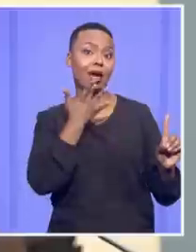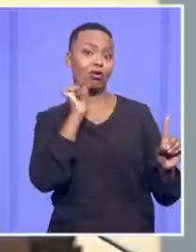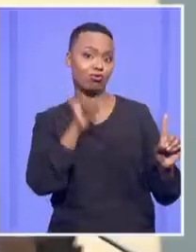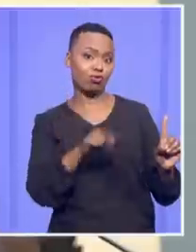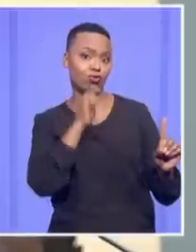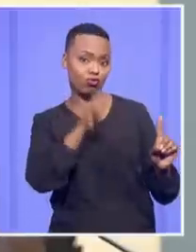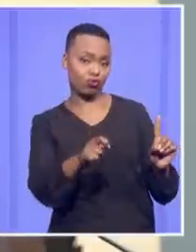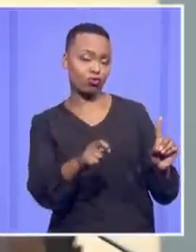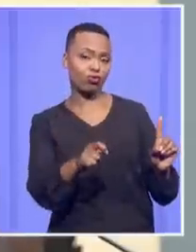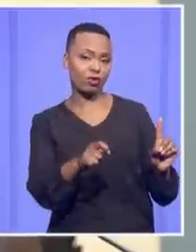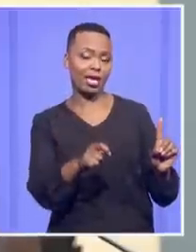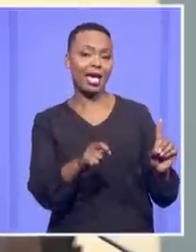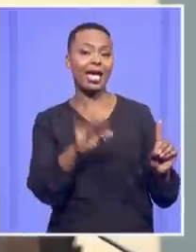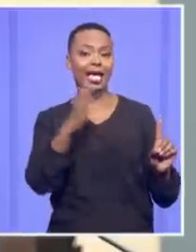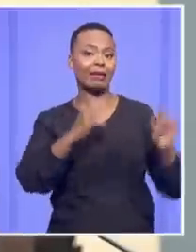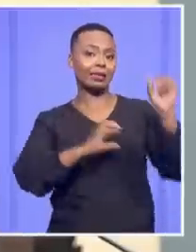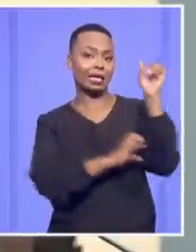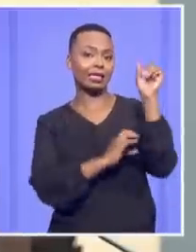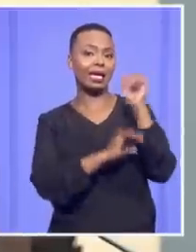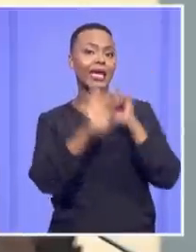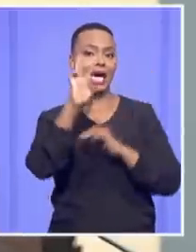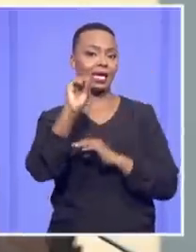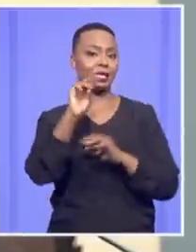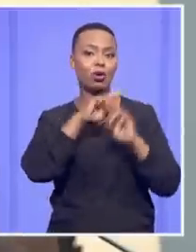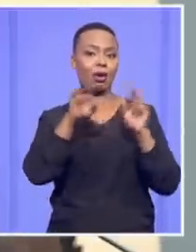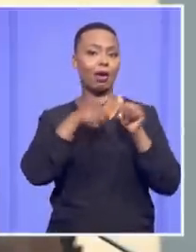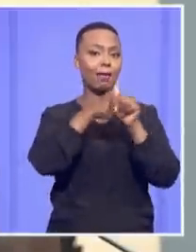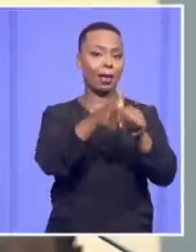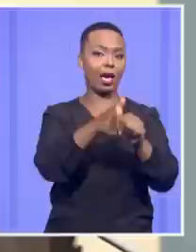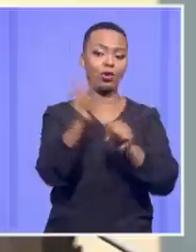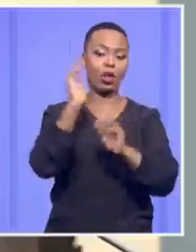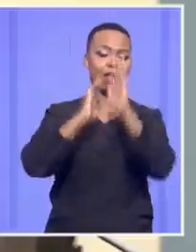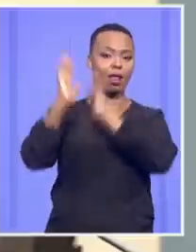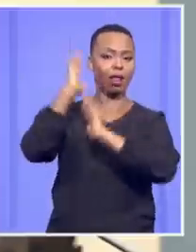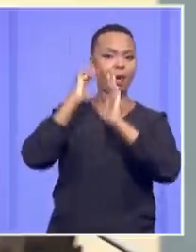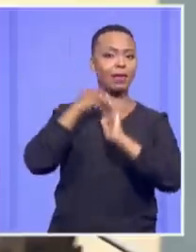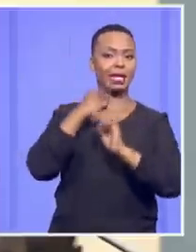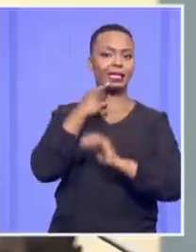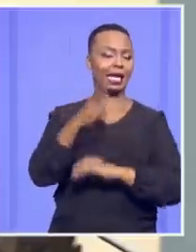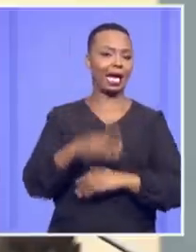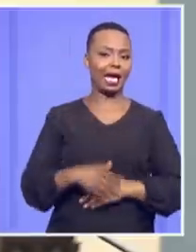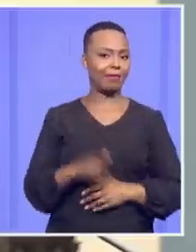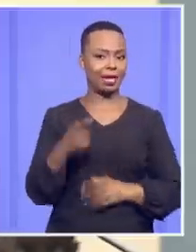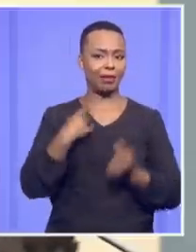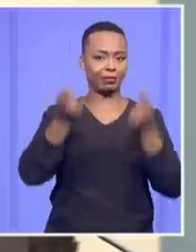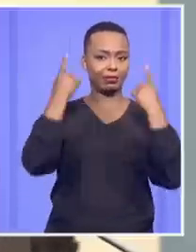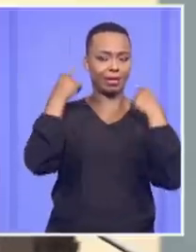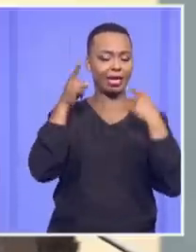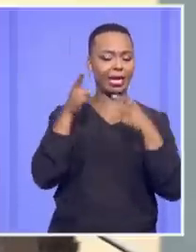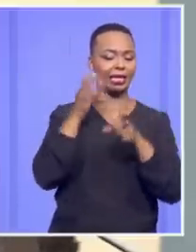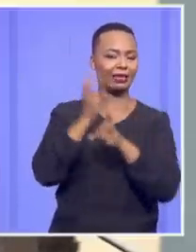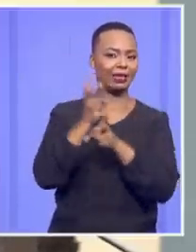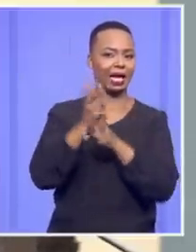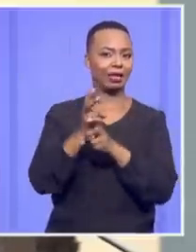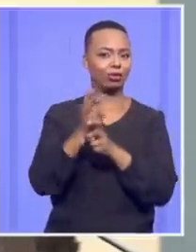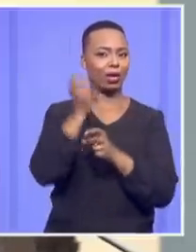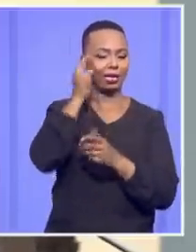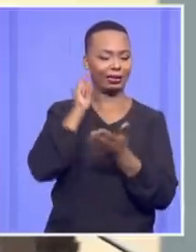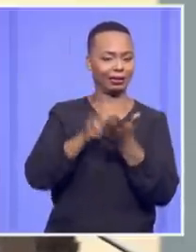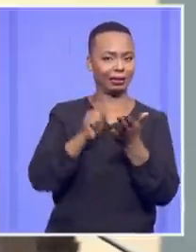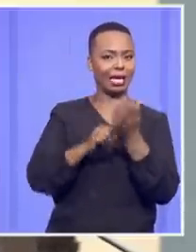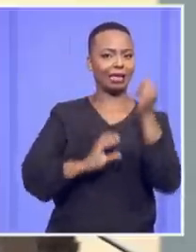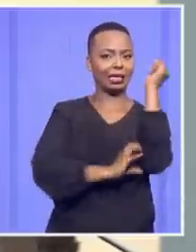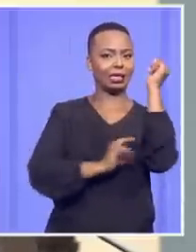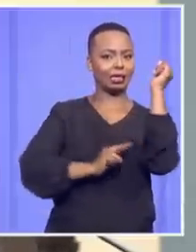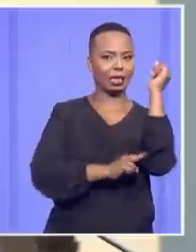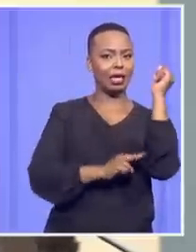Section 90 doesn't apply, as you've postulated to me, and I've demonstrated my difficulties with it, what was the president meant to do? He could have